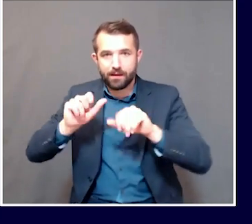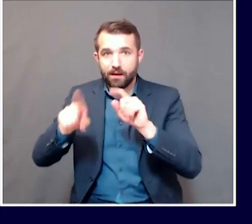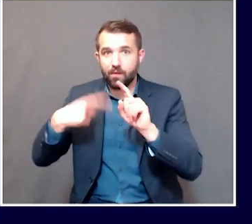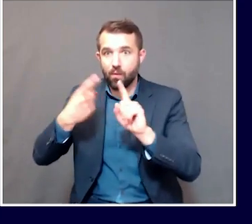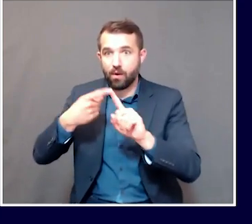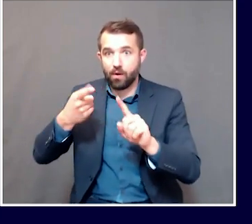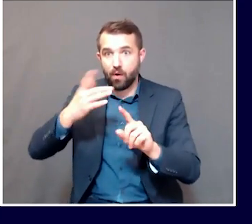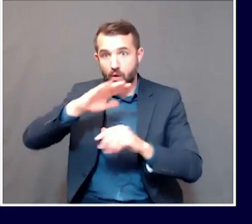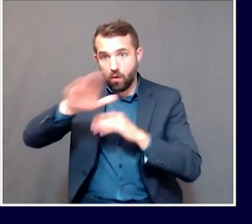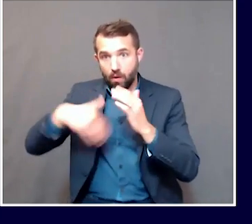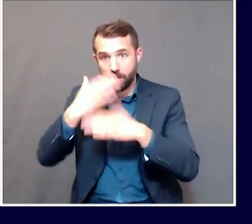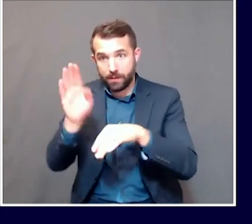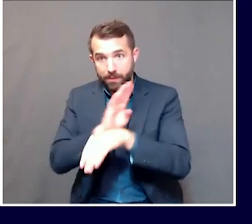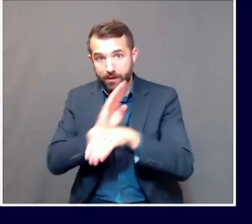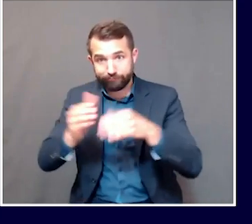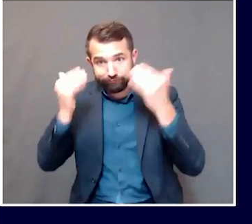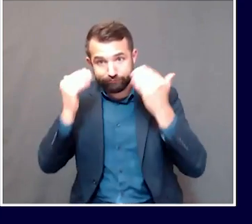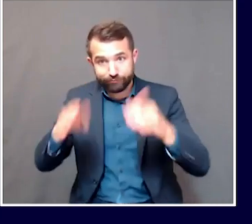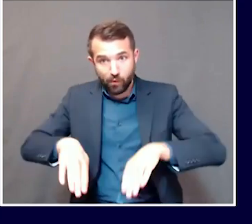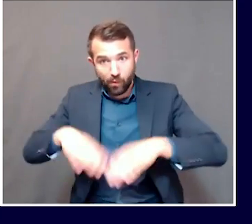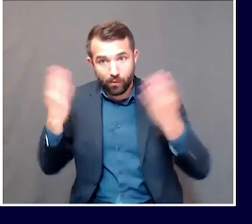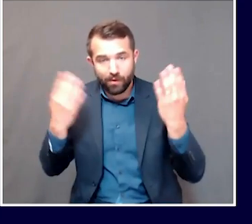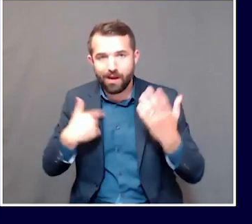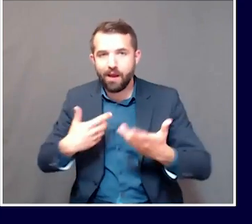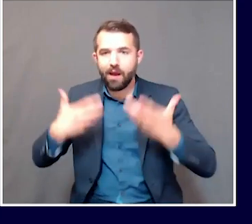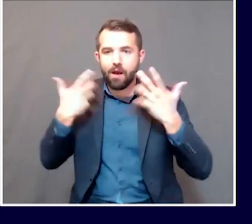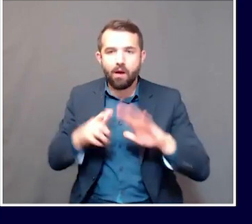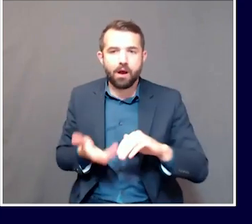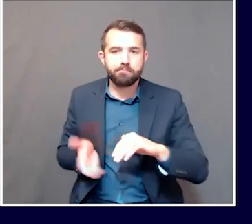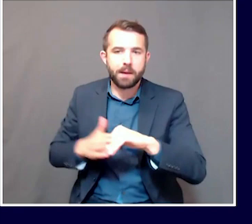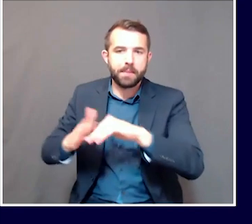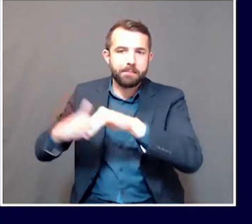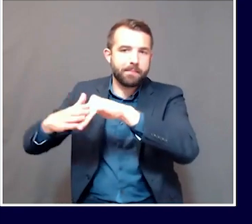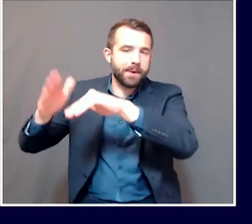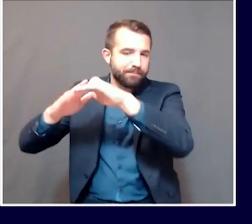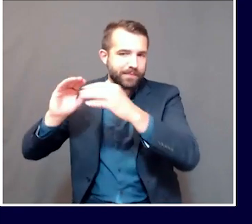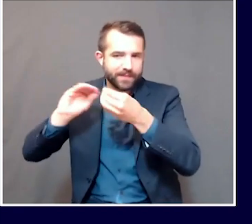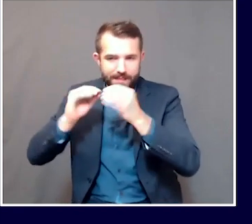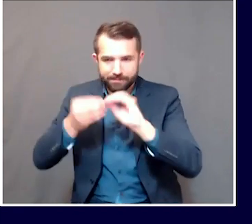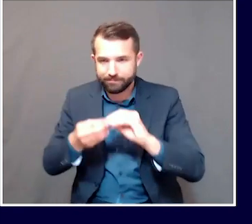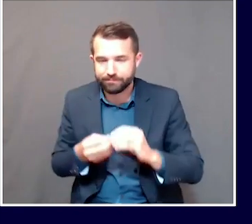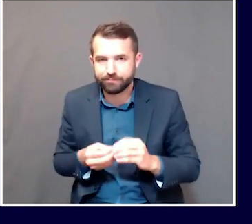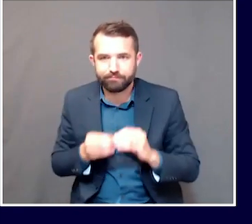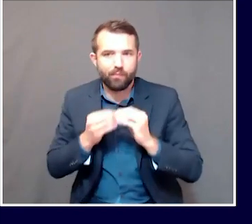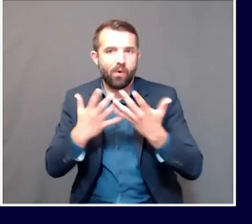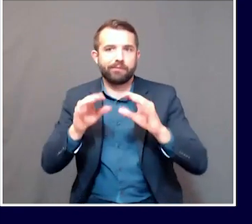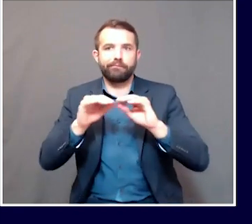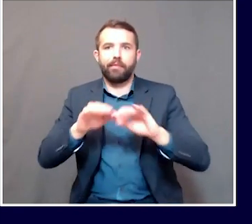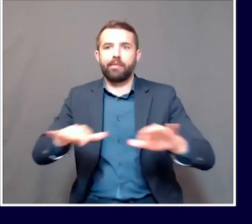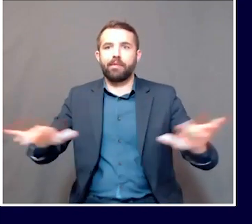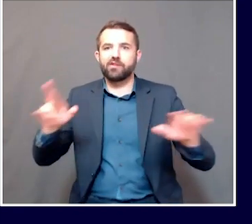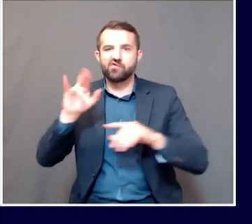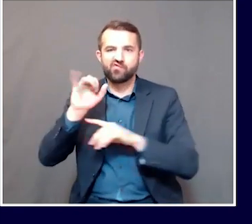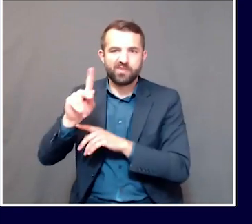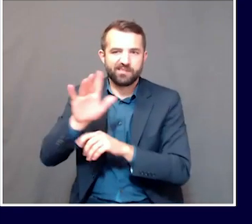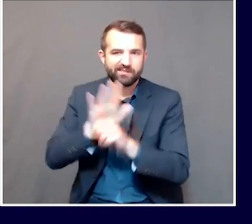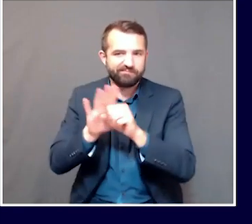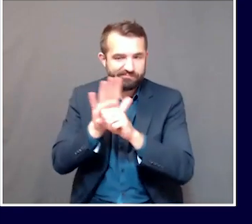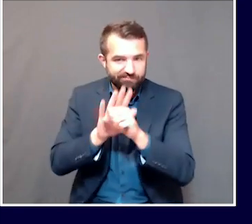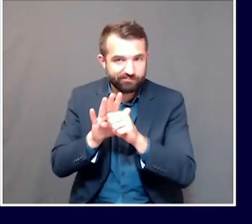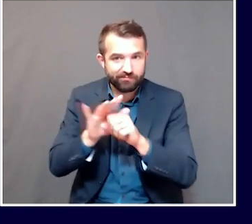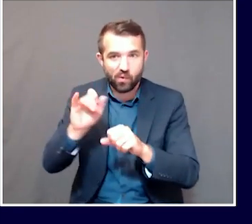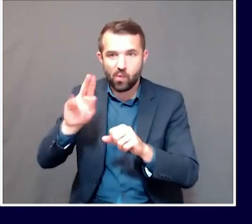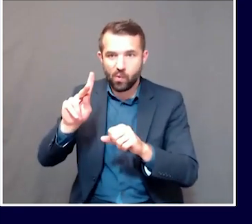invite the possibility of more cases. Although the number of cases in York County has dropped and has continued